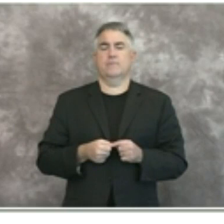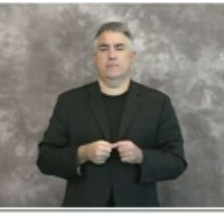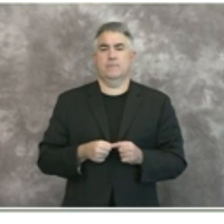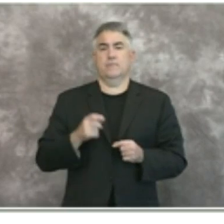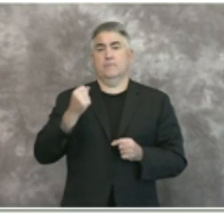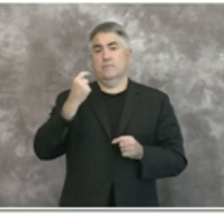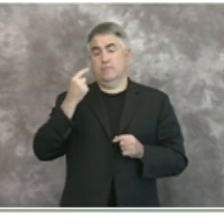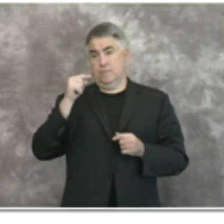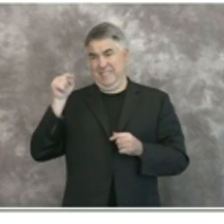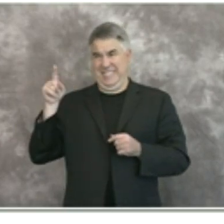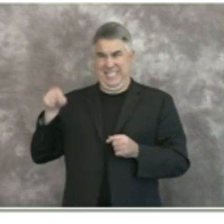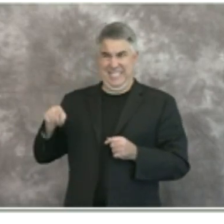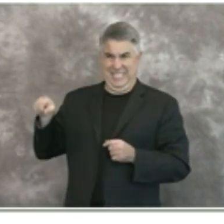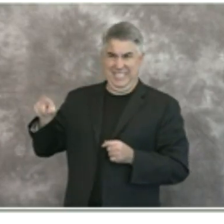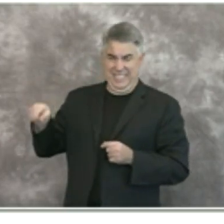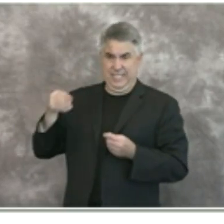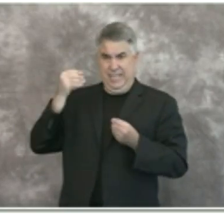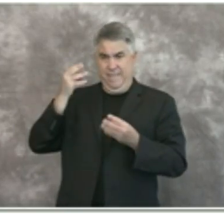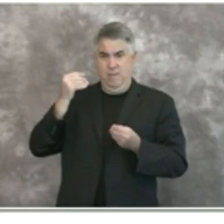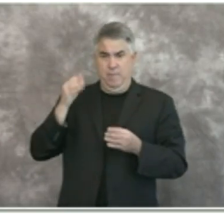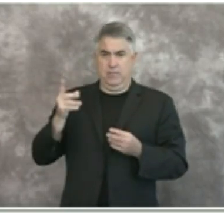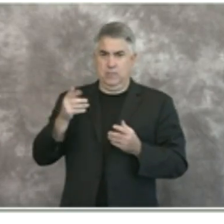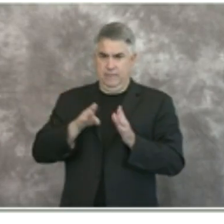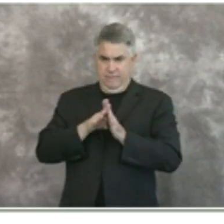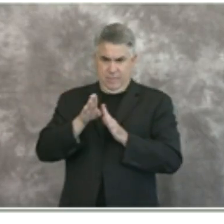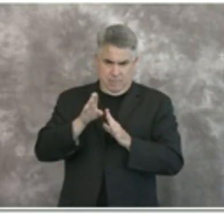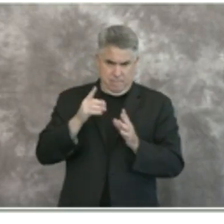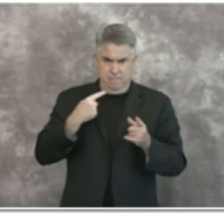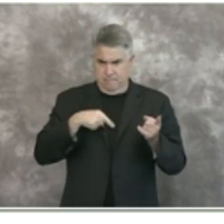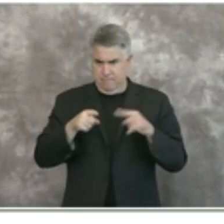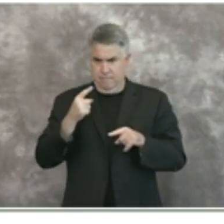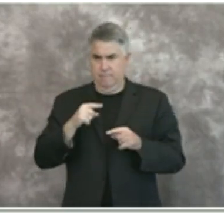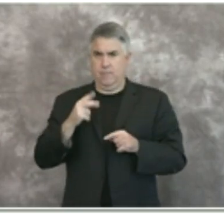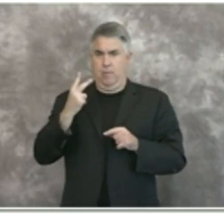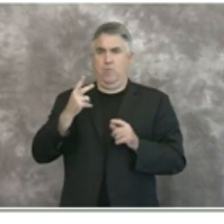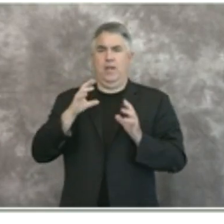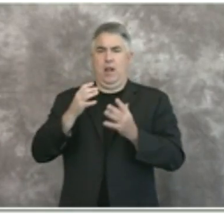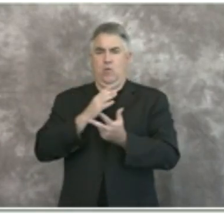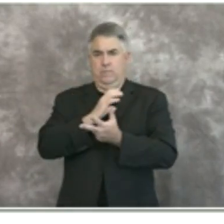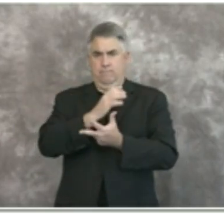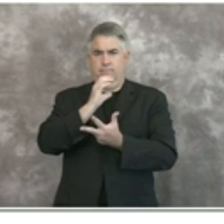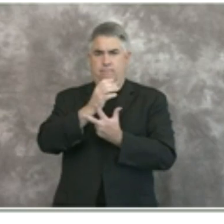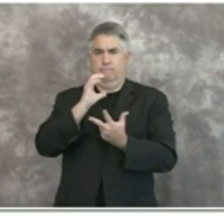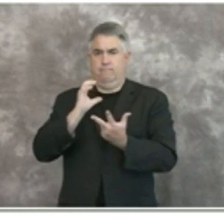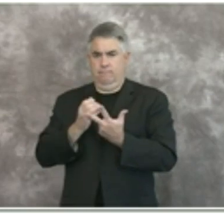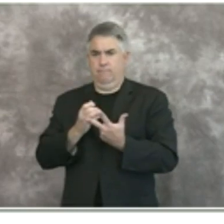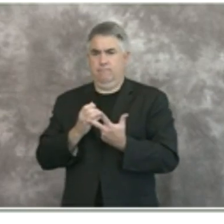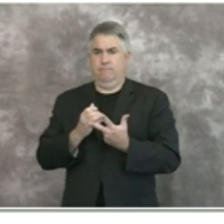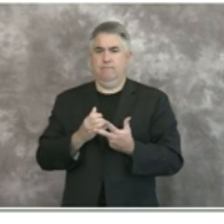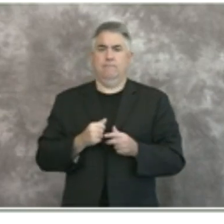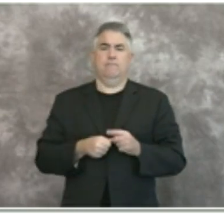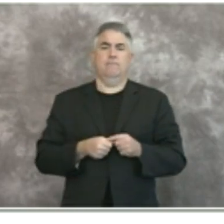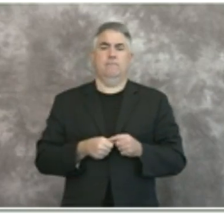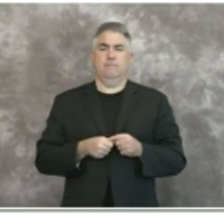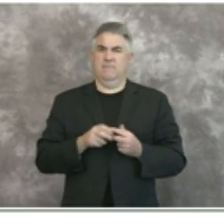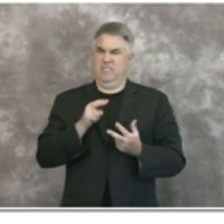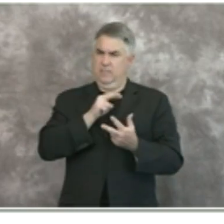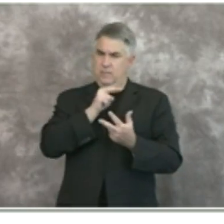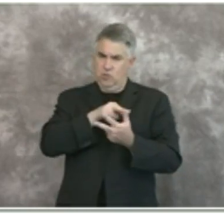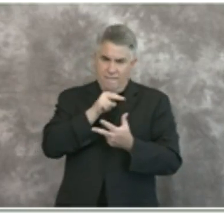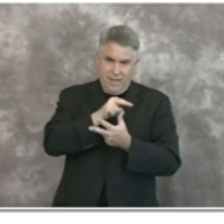again have been developed across three categories that include epidemiology or surveillance